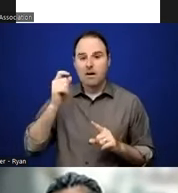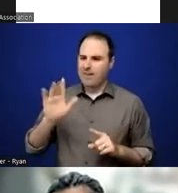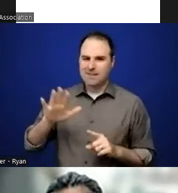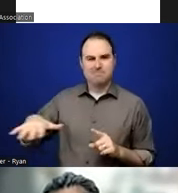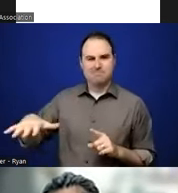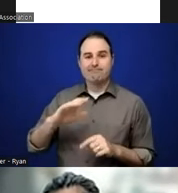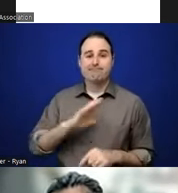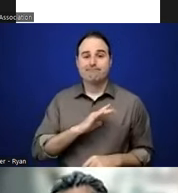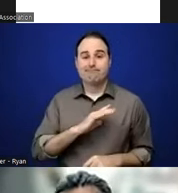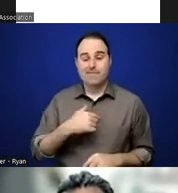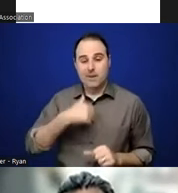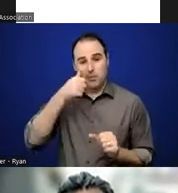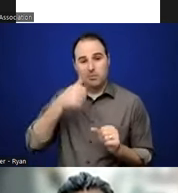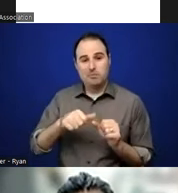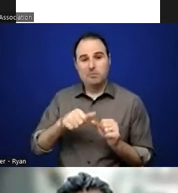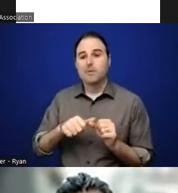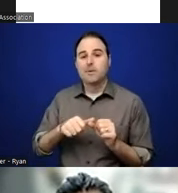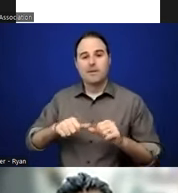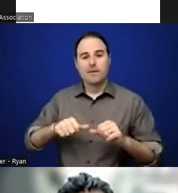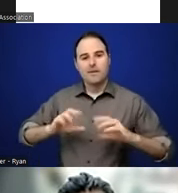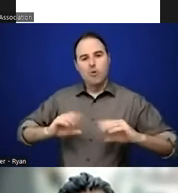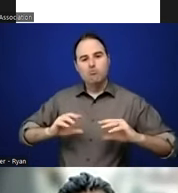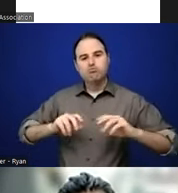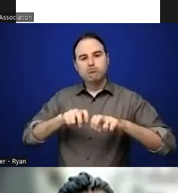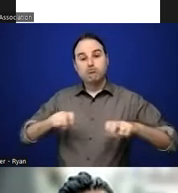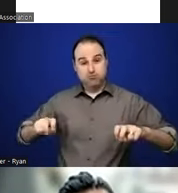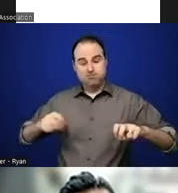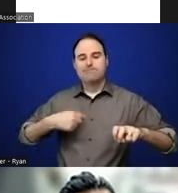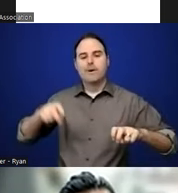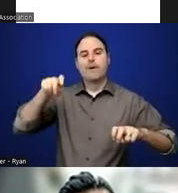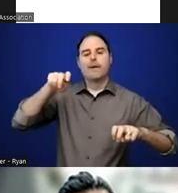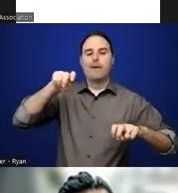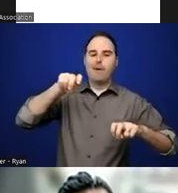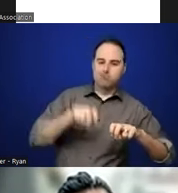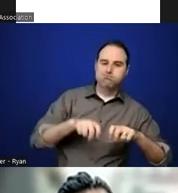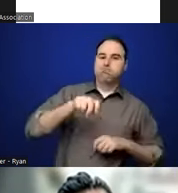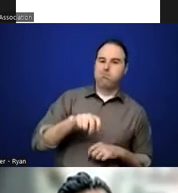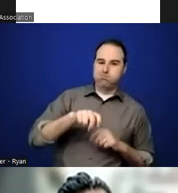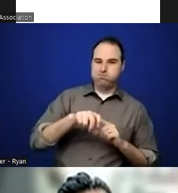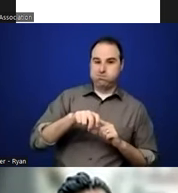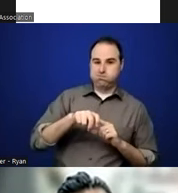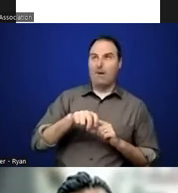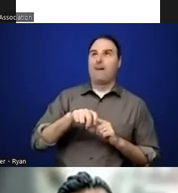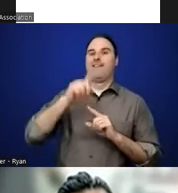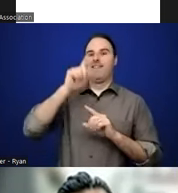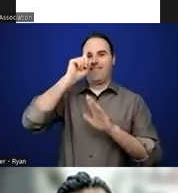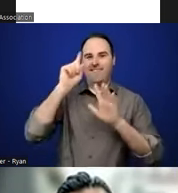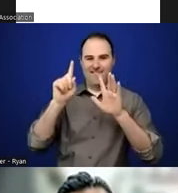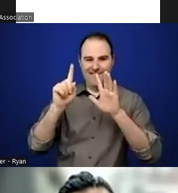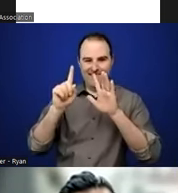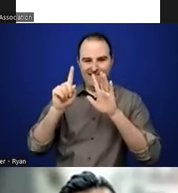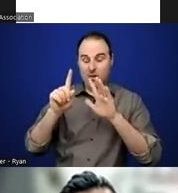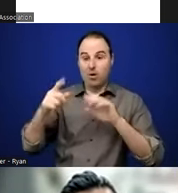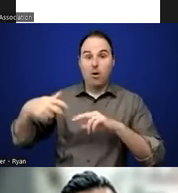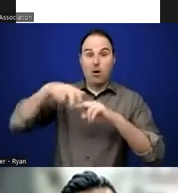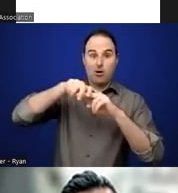remember sitting on a couch and the action of sitting on the couch activated oral history or